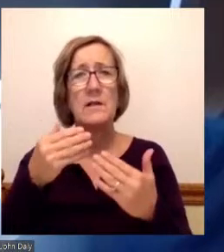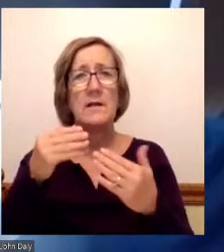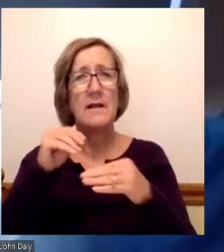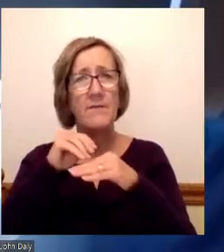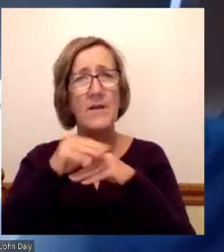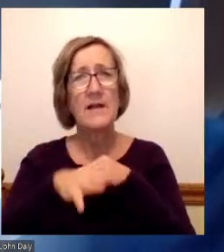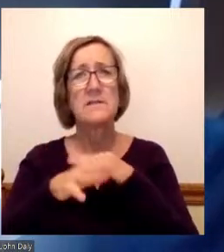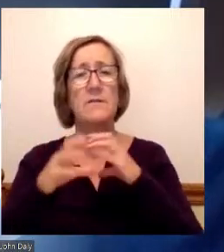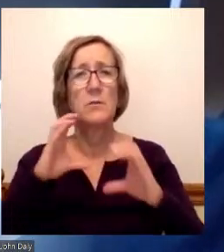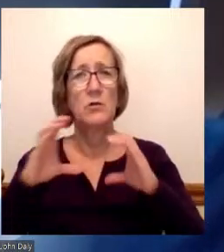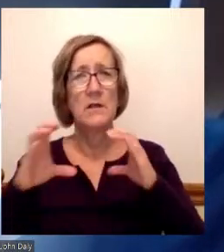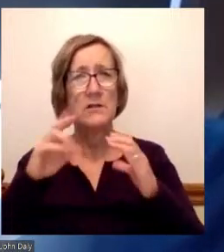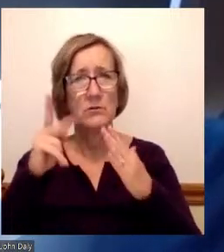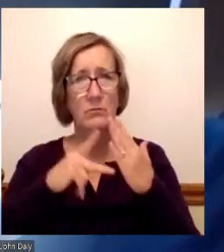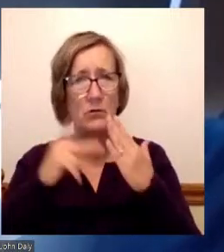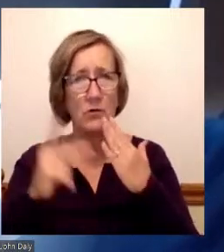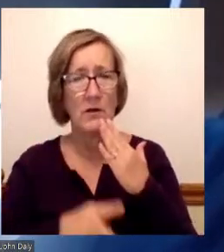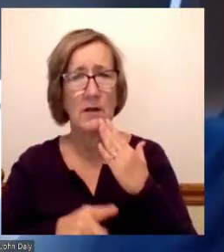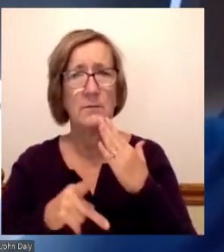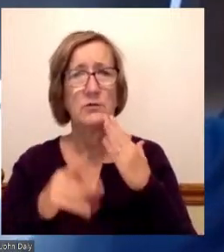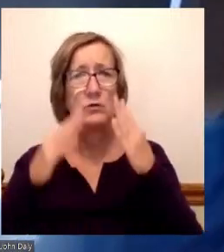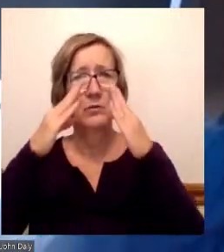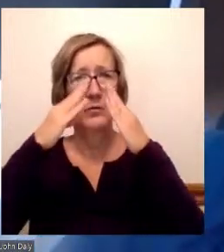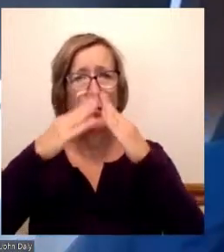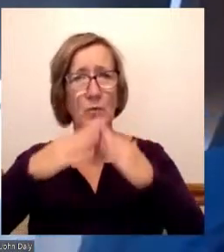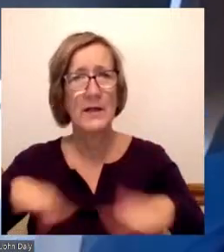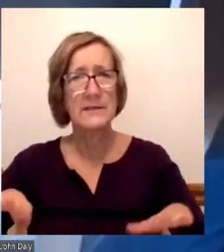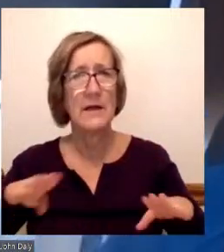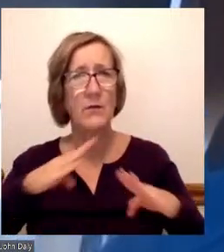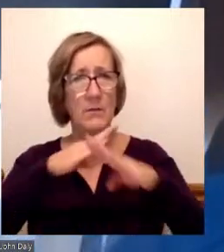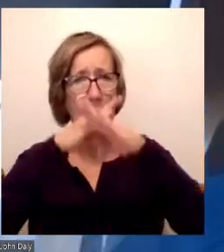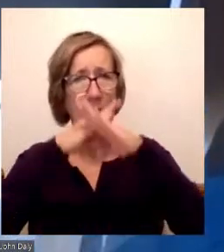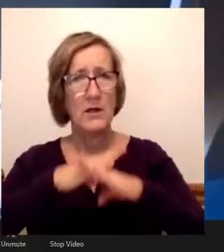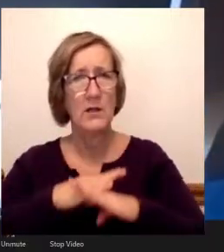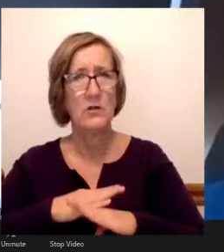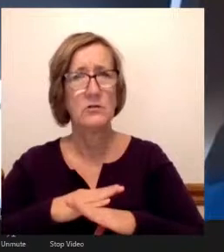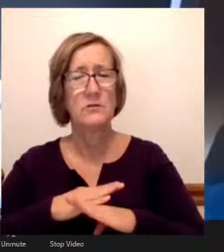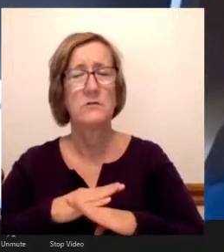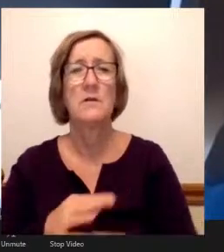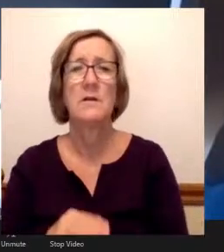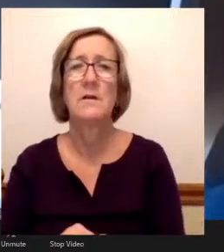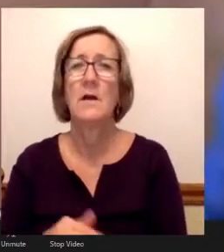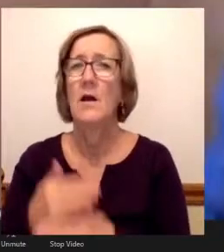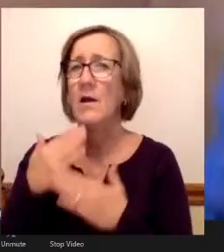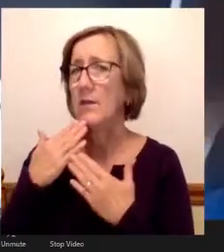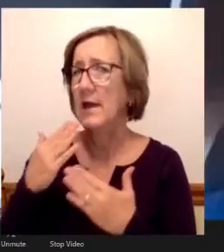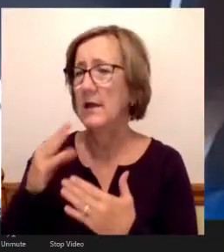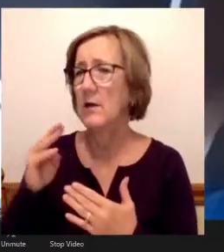down between our social factions. All right, Mr. Daly, thank you so much.